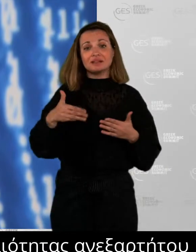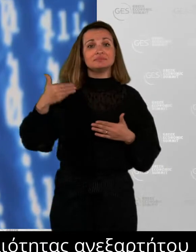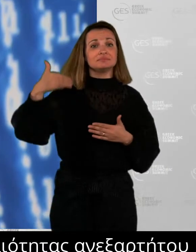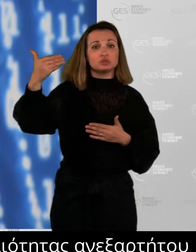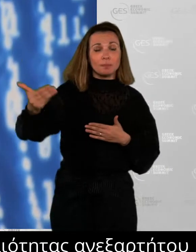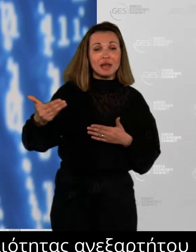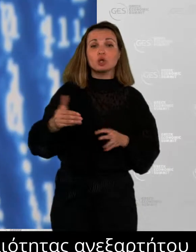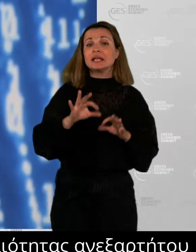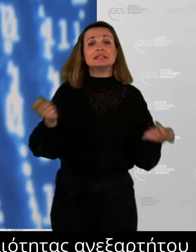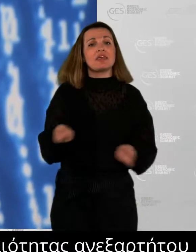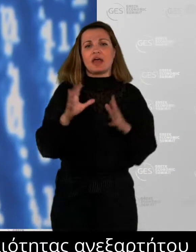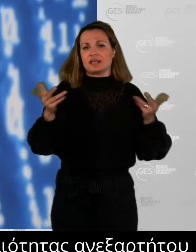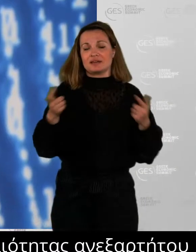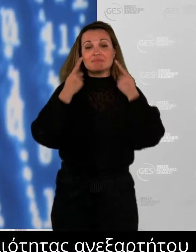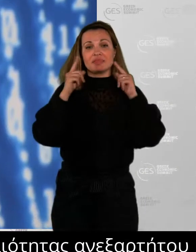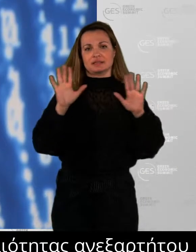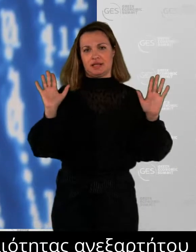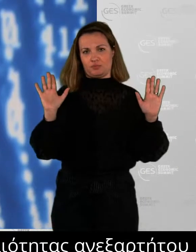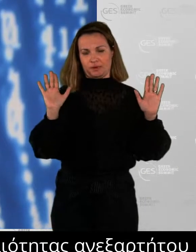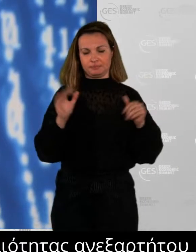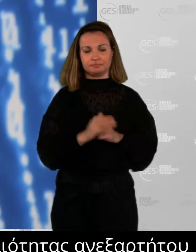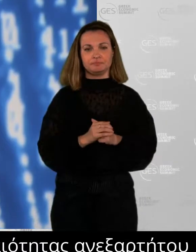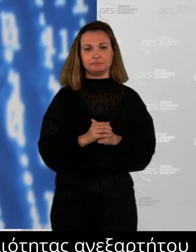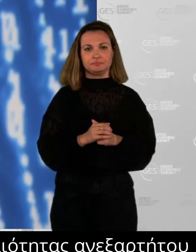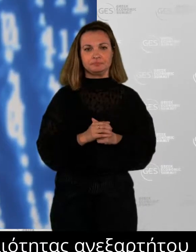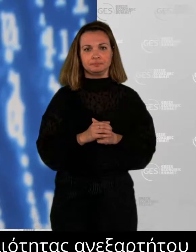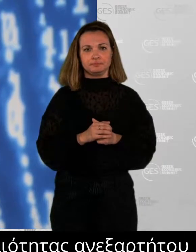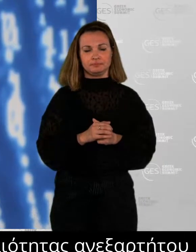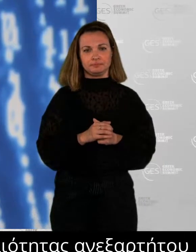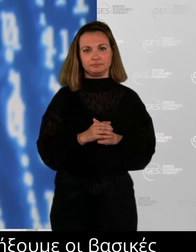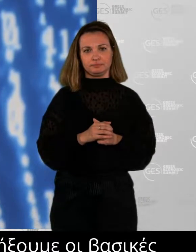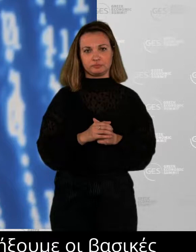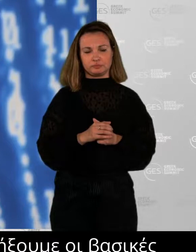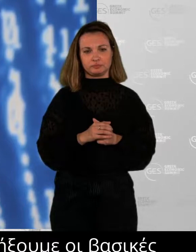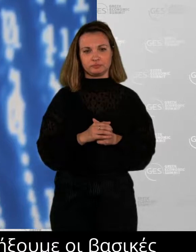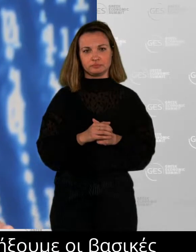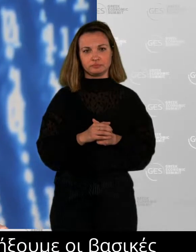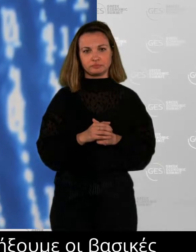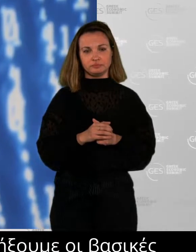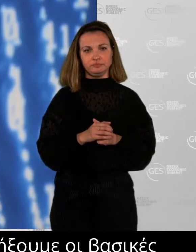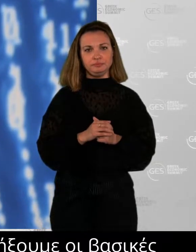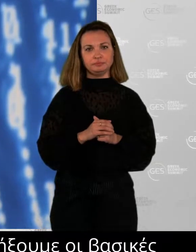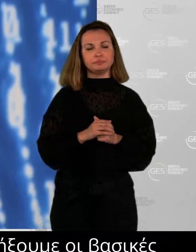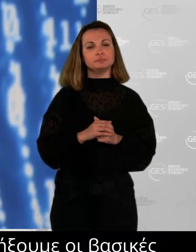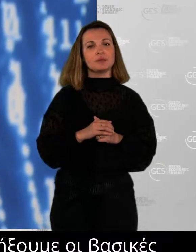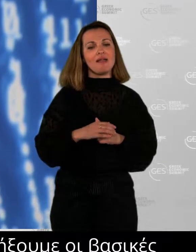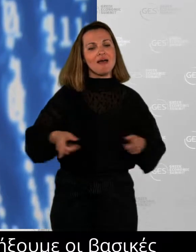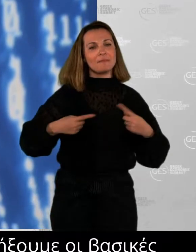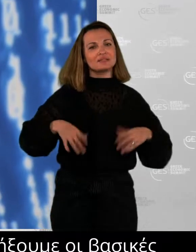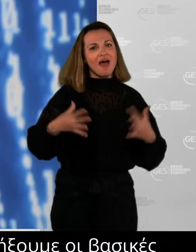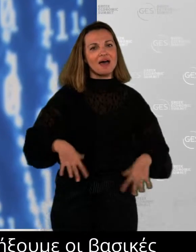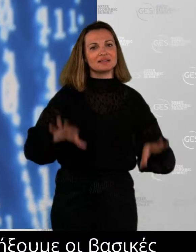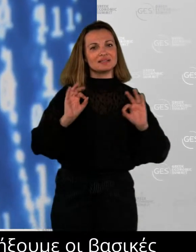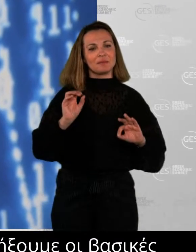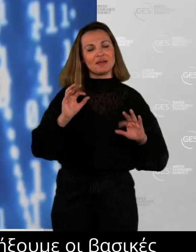key principles that we have started to build around the fact that this here stay, it's something that is